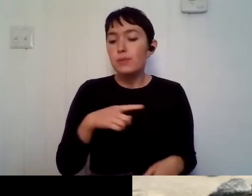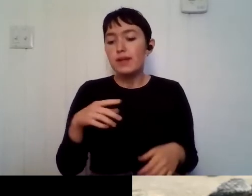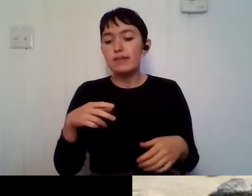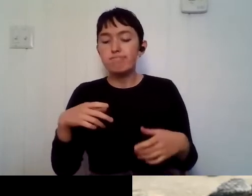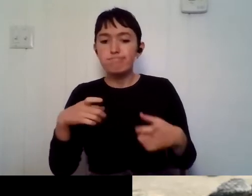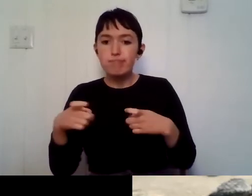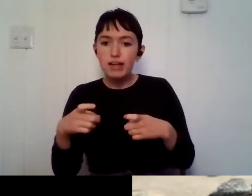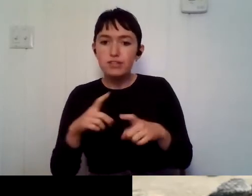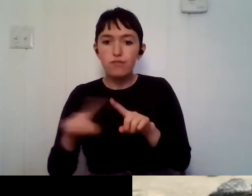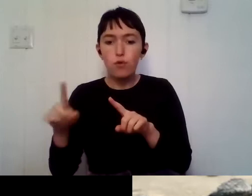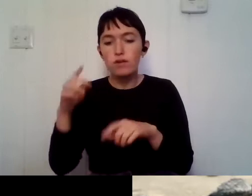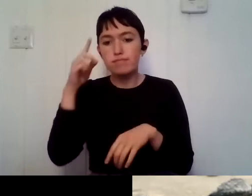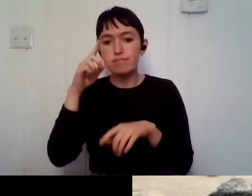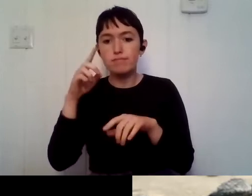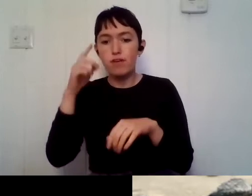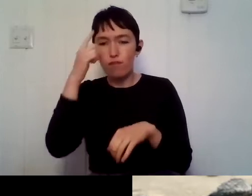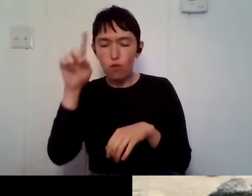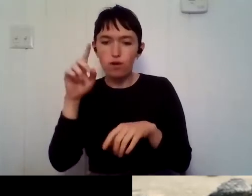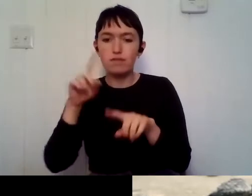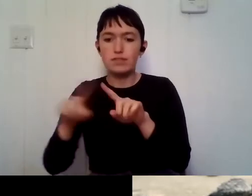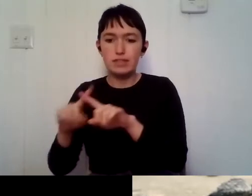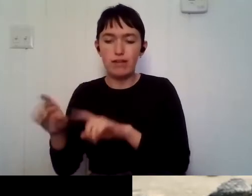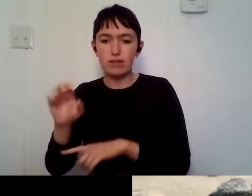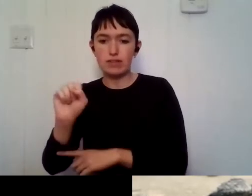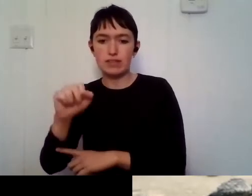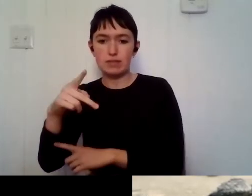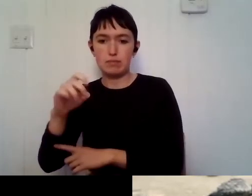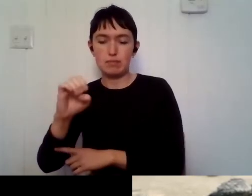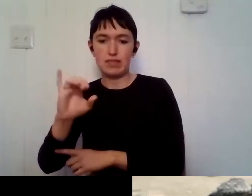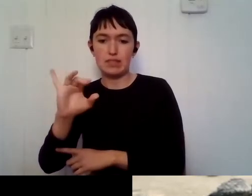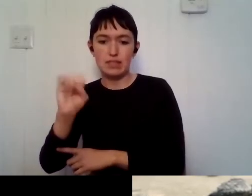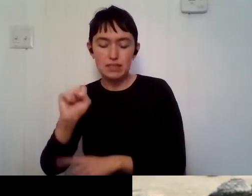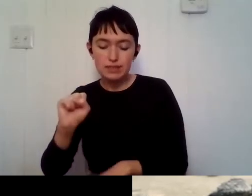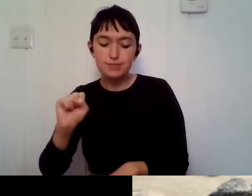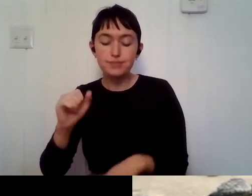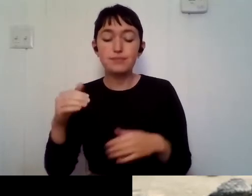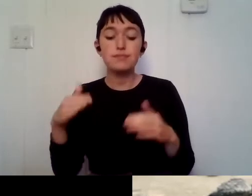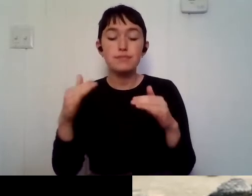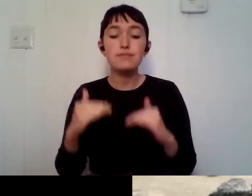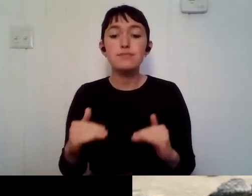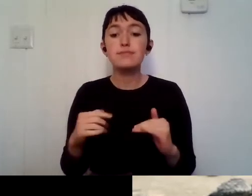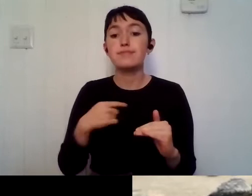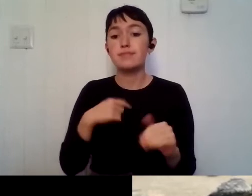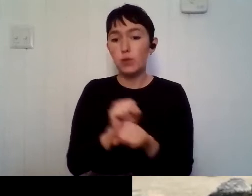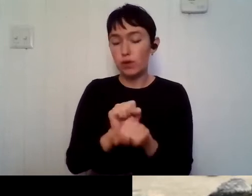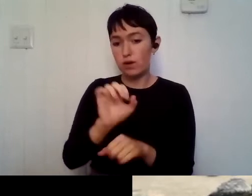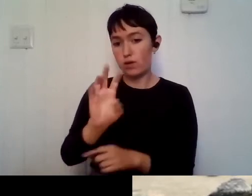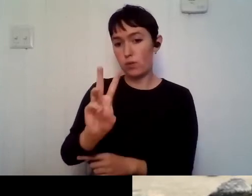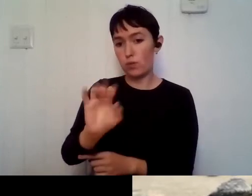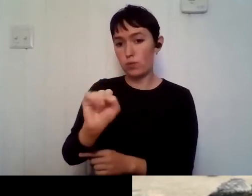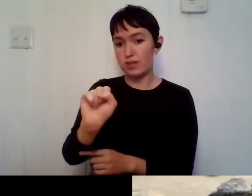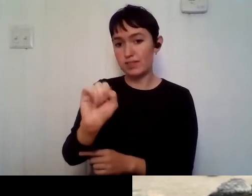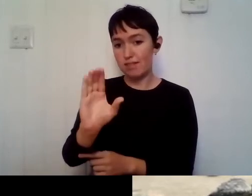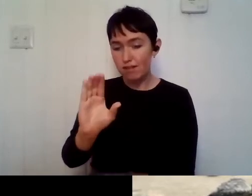And then when I was in Louisiana, not Louisiana, when I was in Wisconsin, my, um, office was, um, in a wetland management